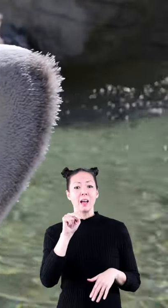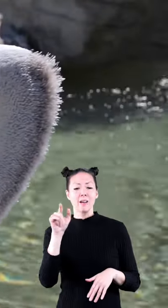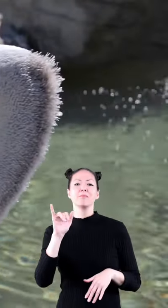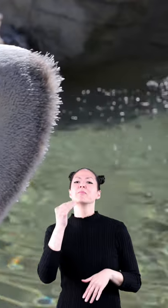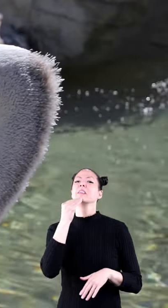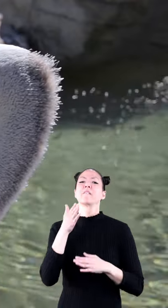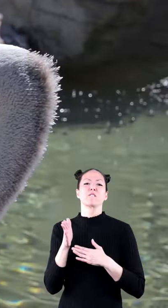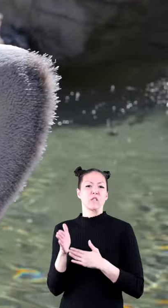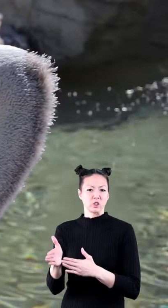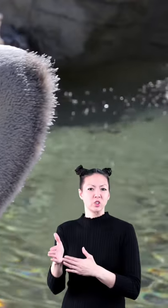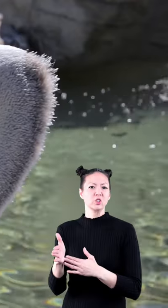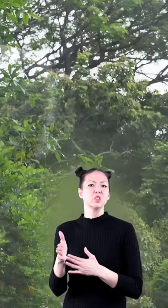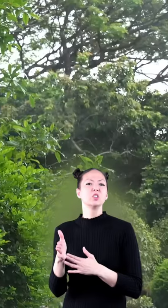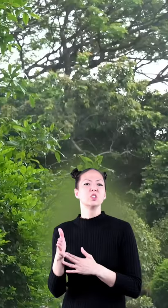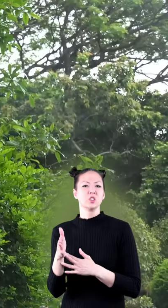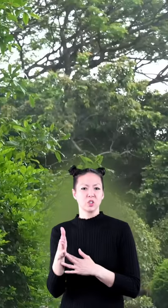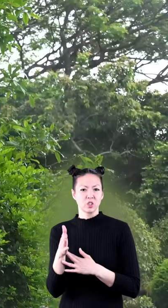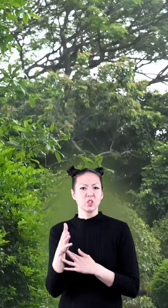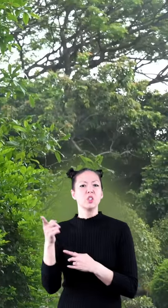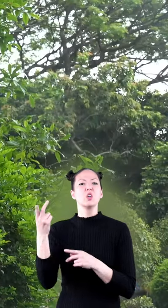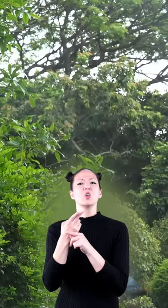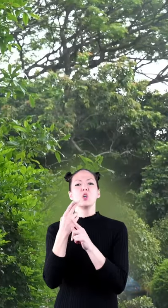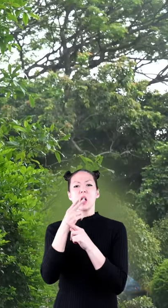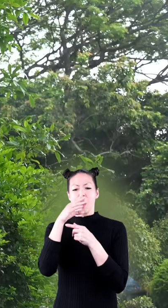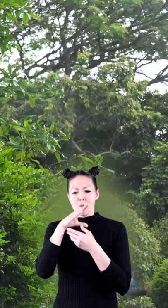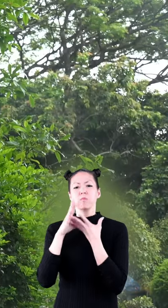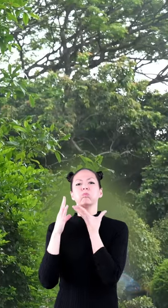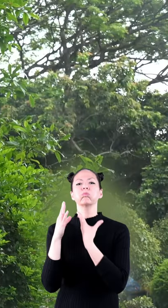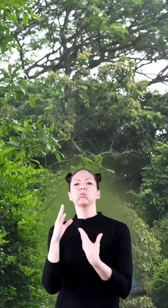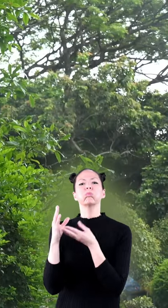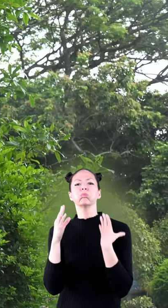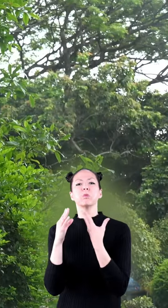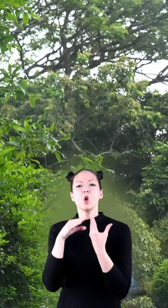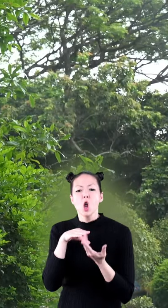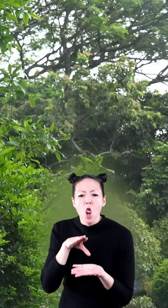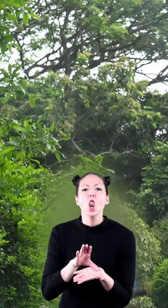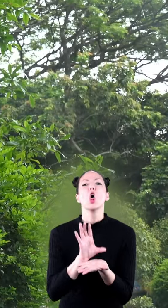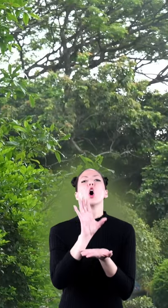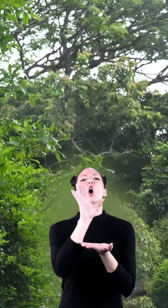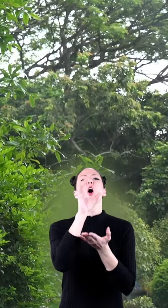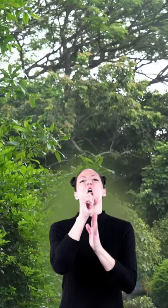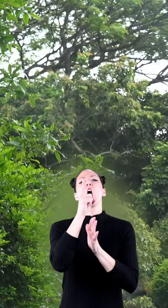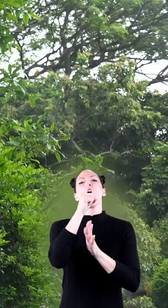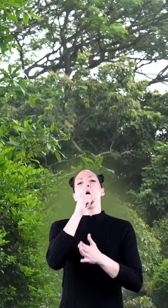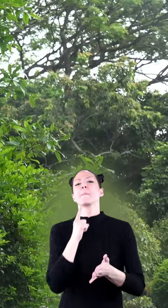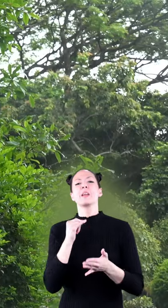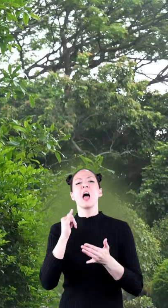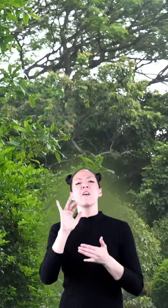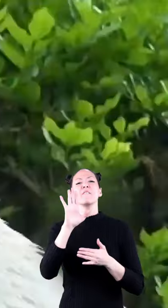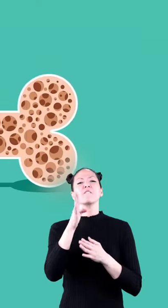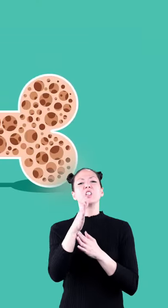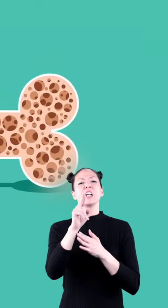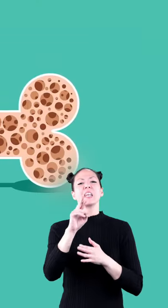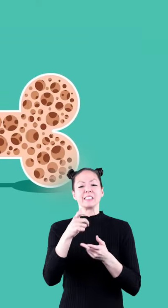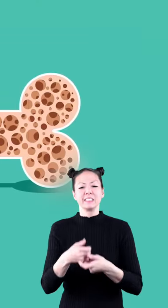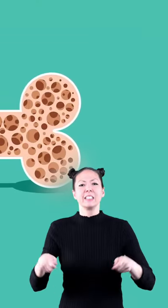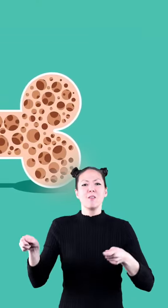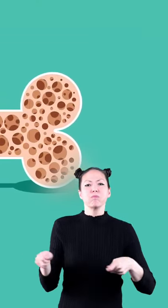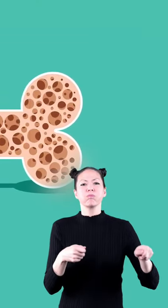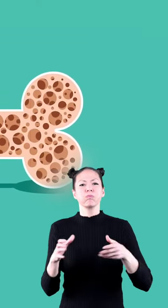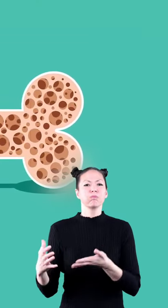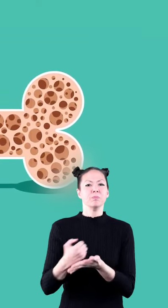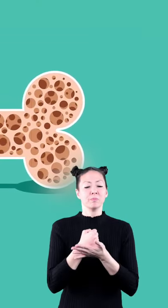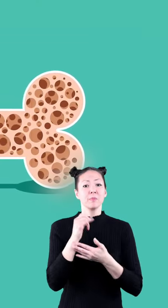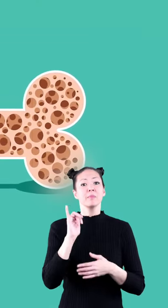also eats fish it uses the pouch under its beak to scoop up the fish like a fishing net most of a